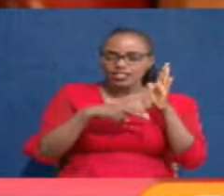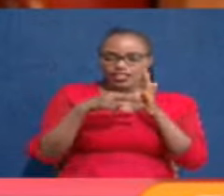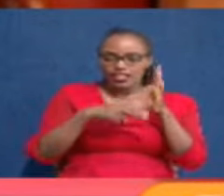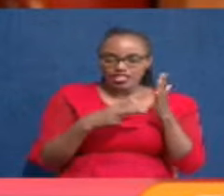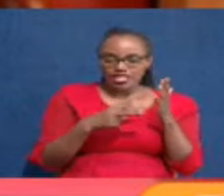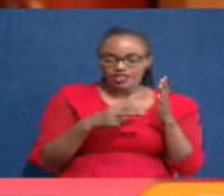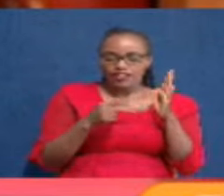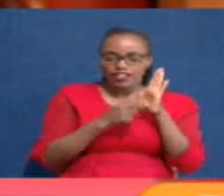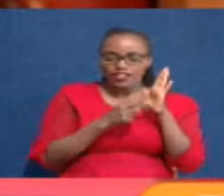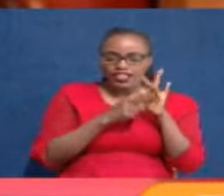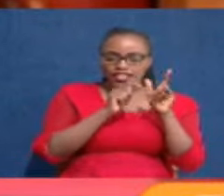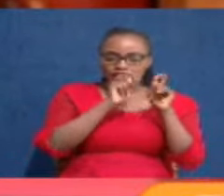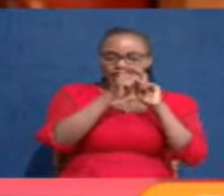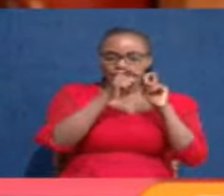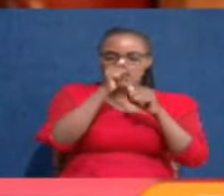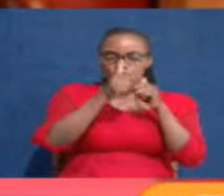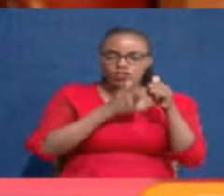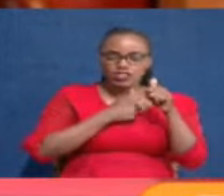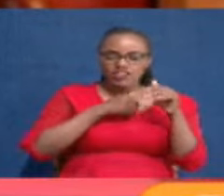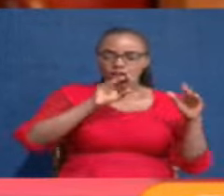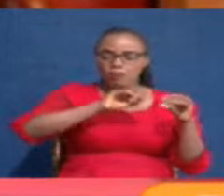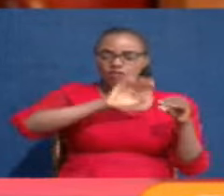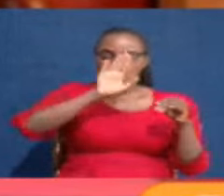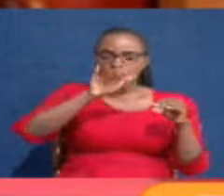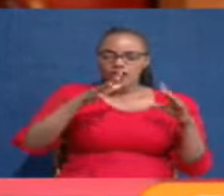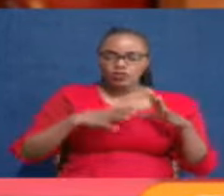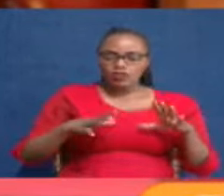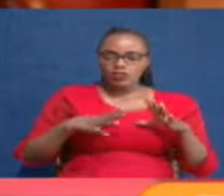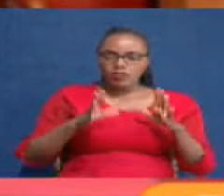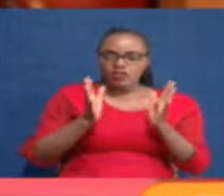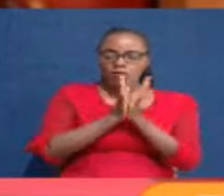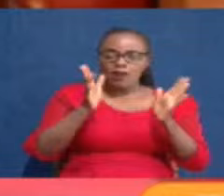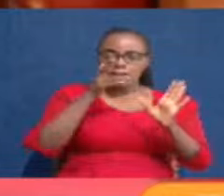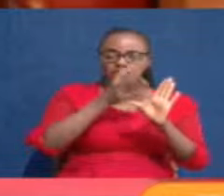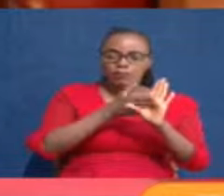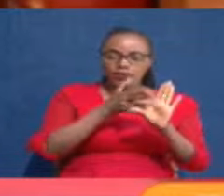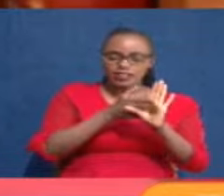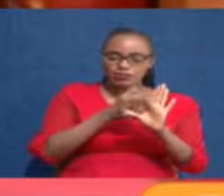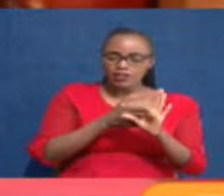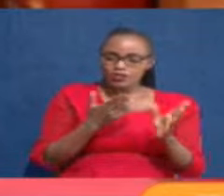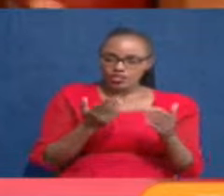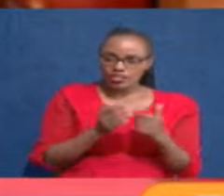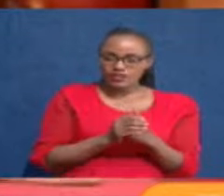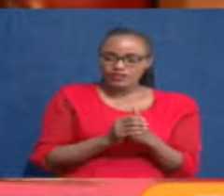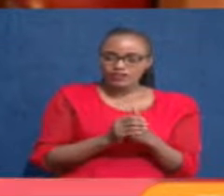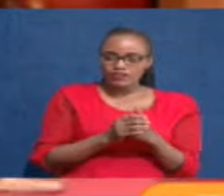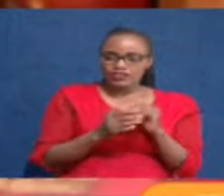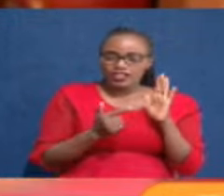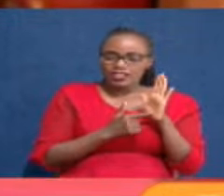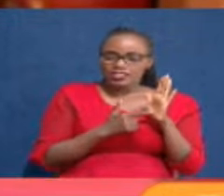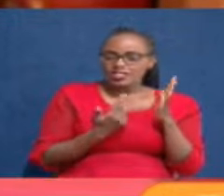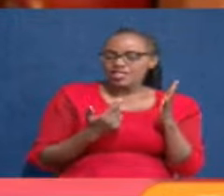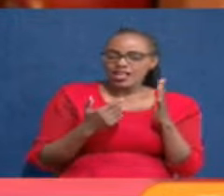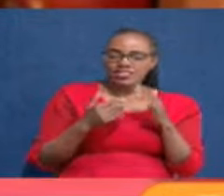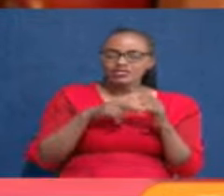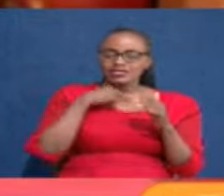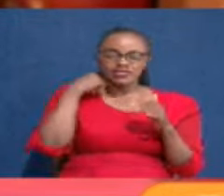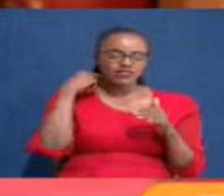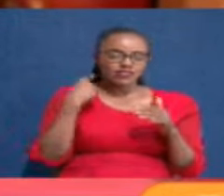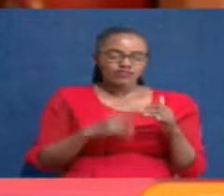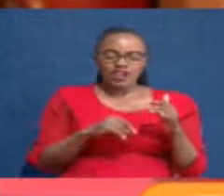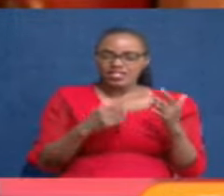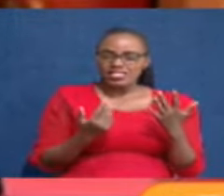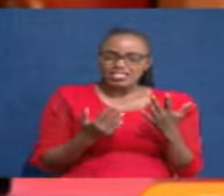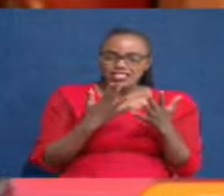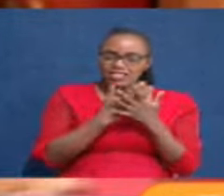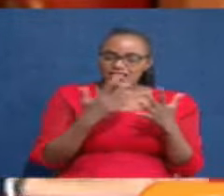And those amendments have never gone back to the people for public participation. That is a fallacy, Hon. Speaker, of that judgment today by